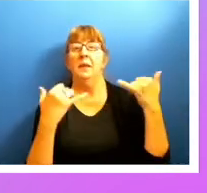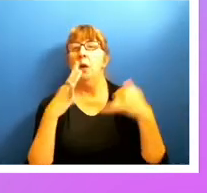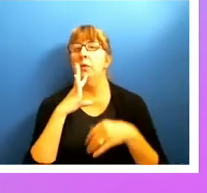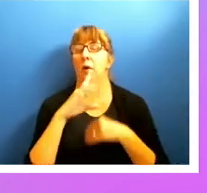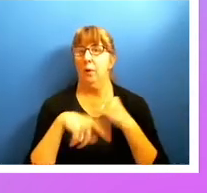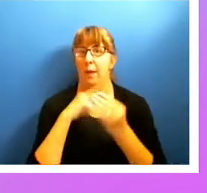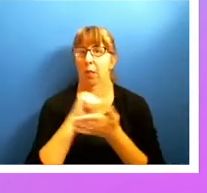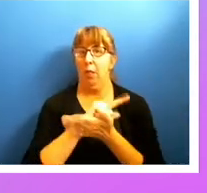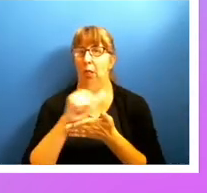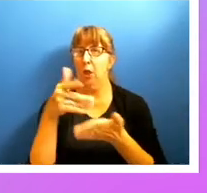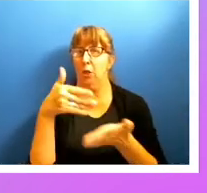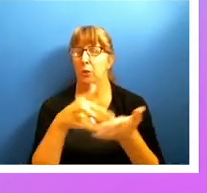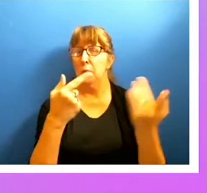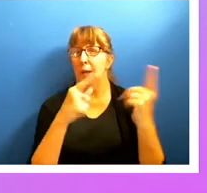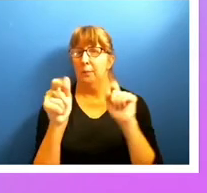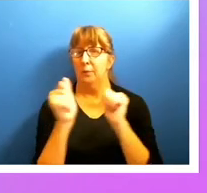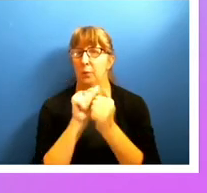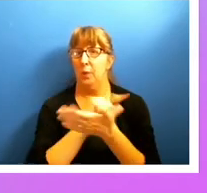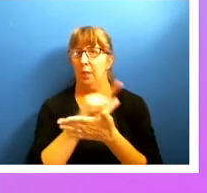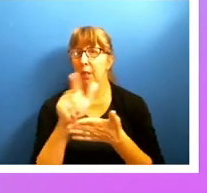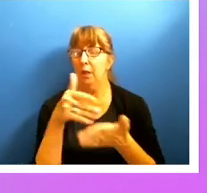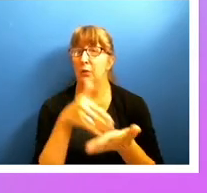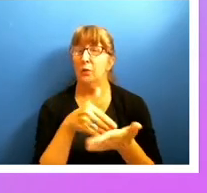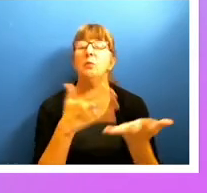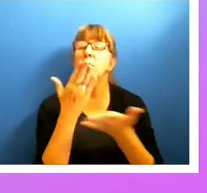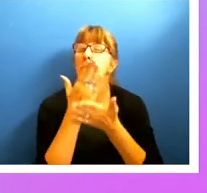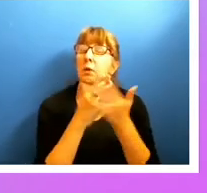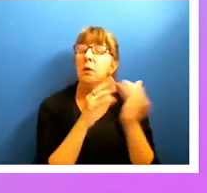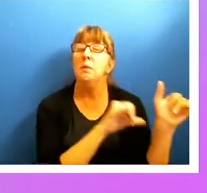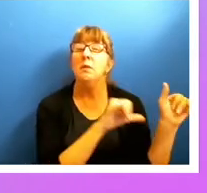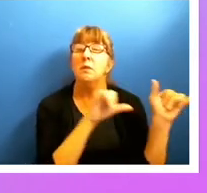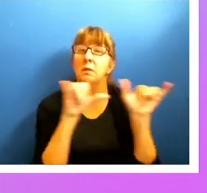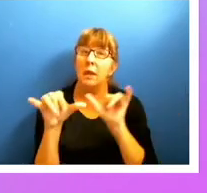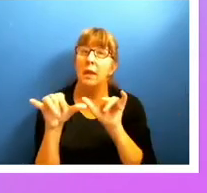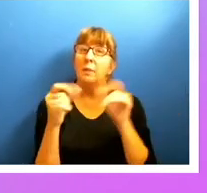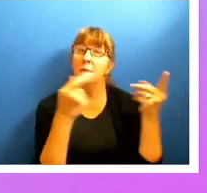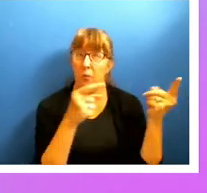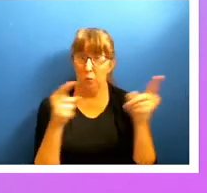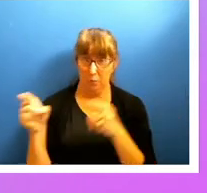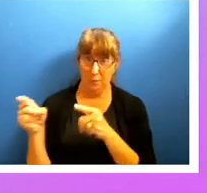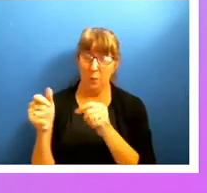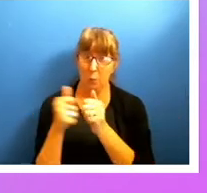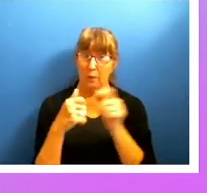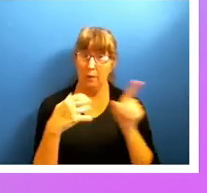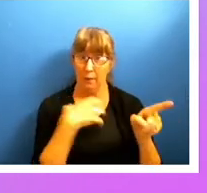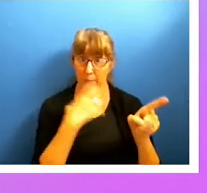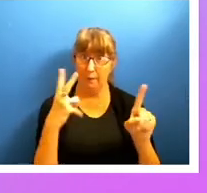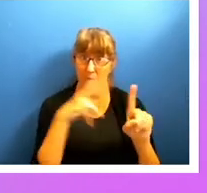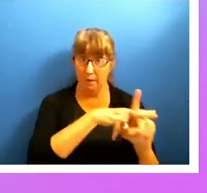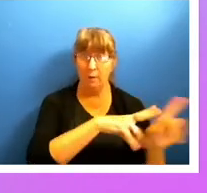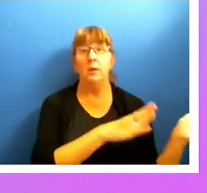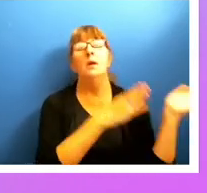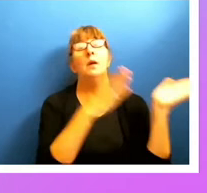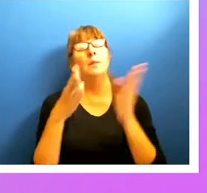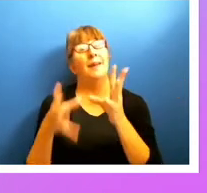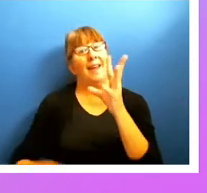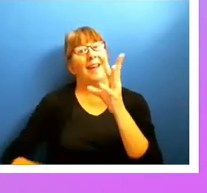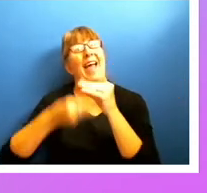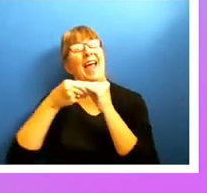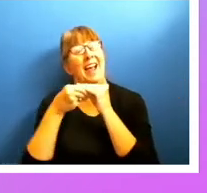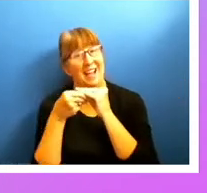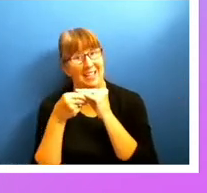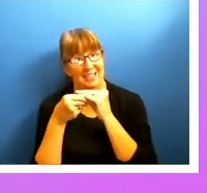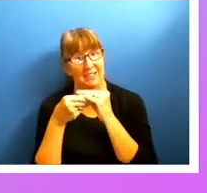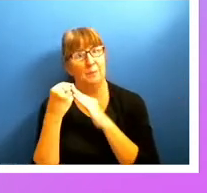lawsuit, which is going to have some of the same activities that we have with the complaint, but now we're going to add some